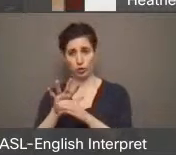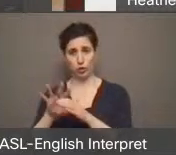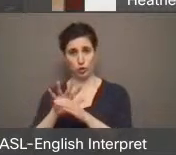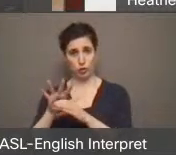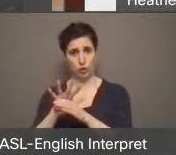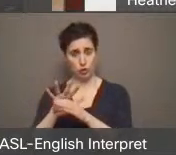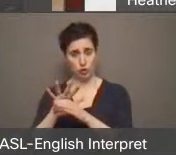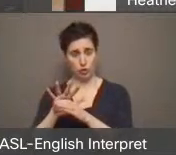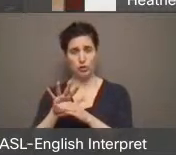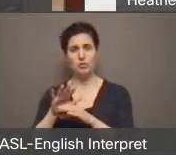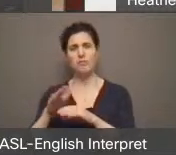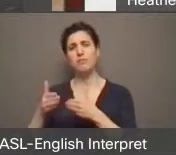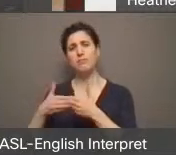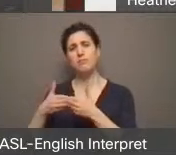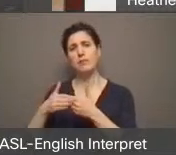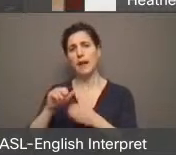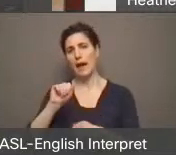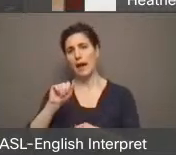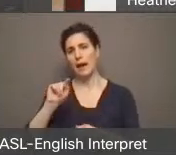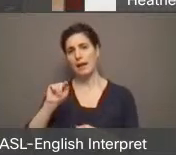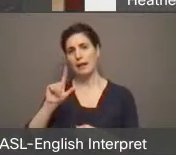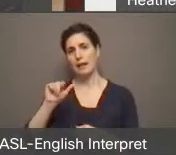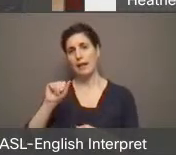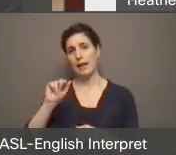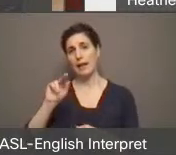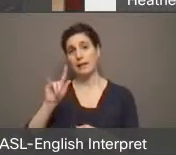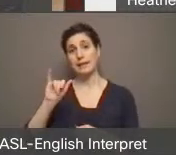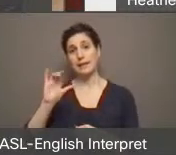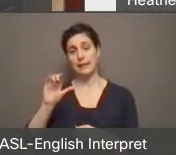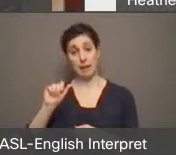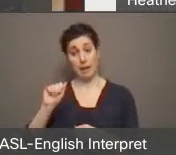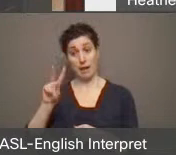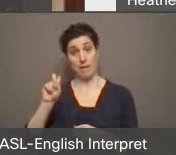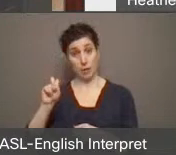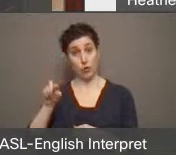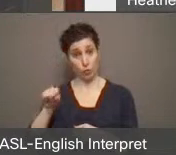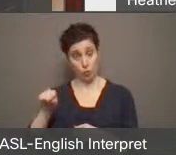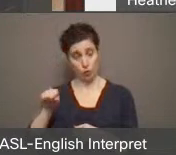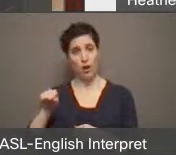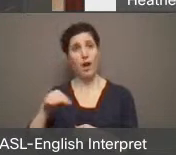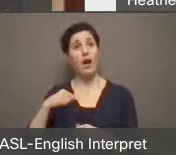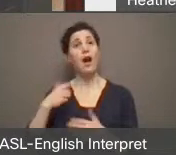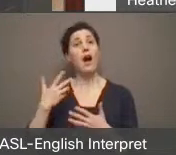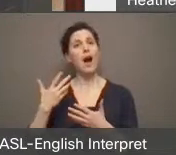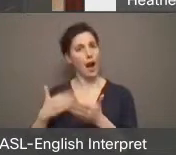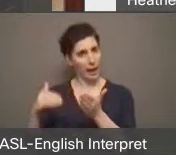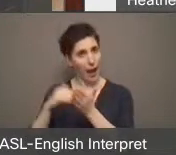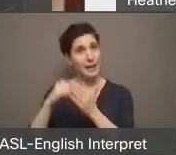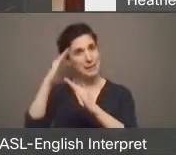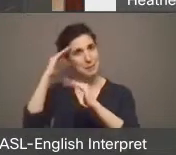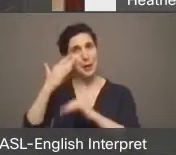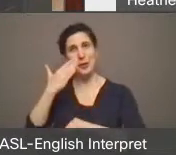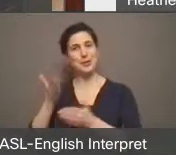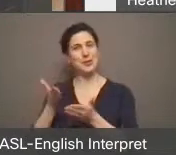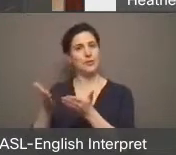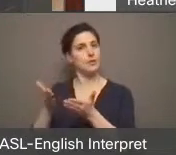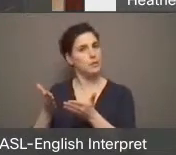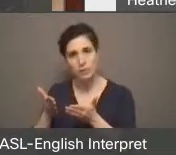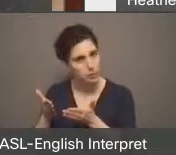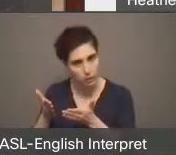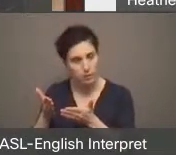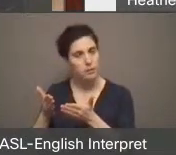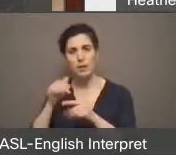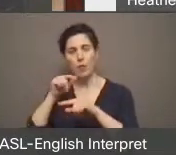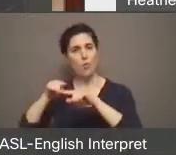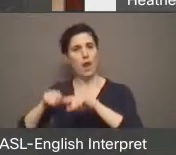Atlantic Avenue would be even. It is not. Reliability has fallen off a cliff. And this is something that we're seeing across the system.